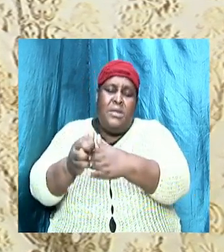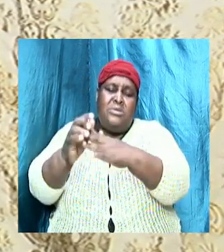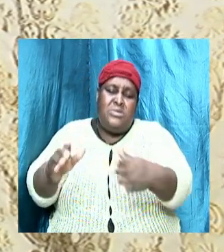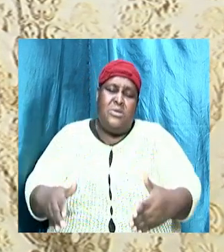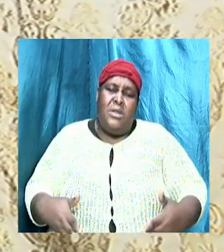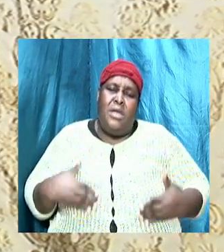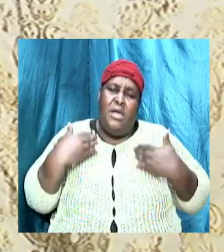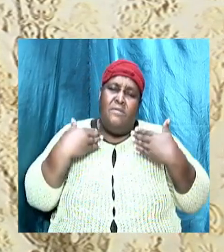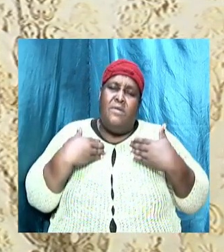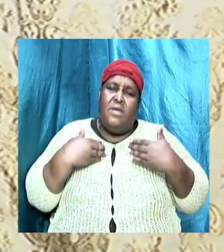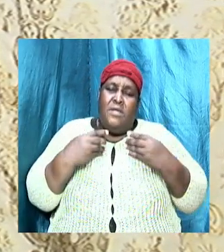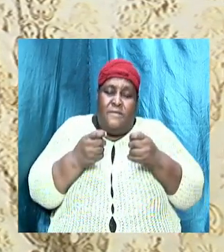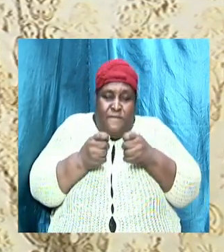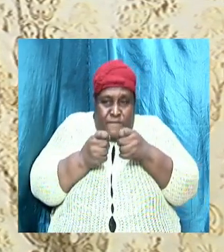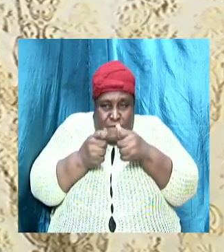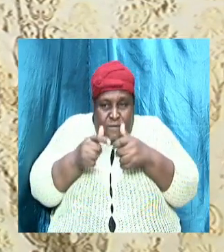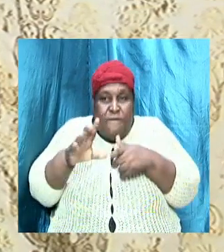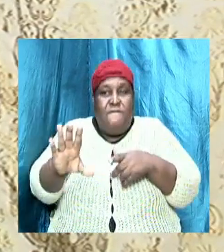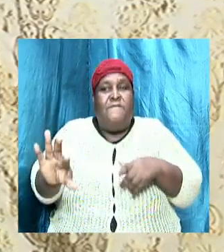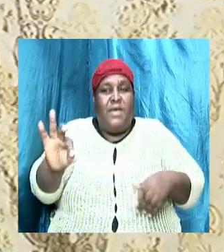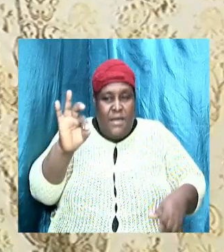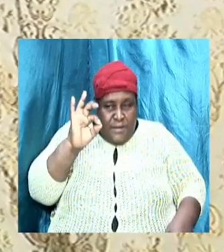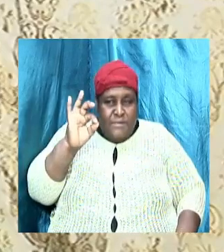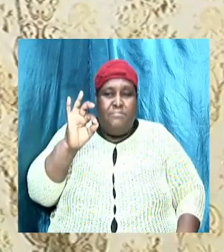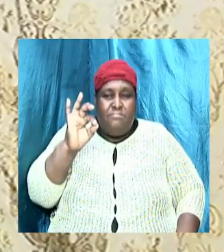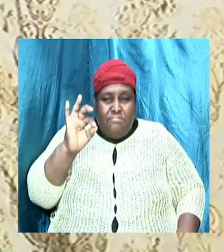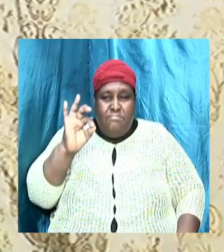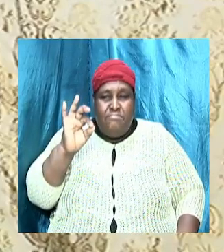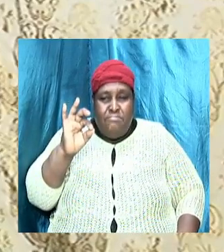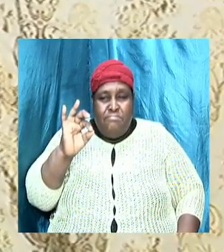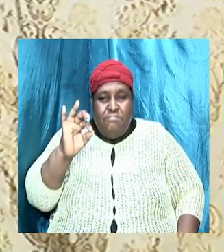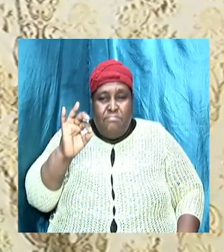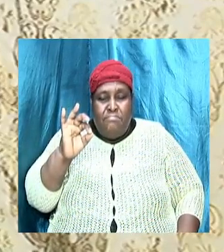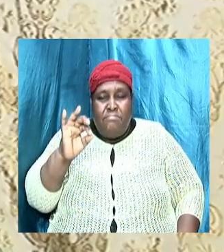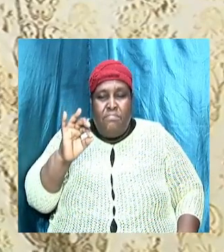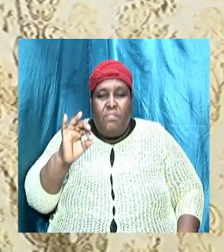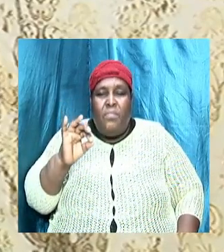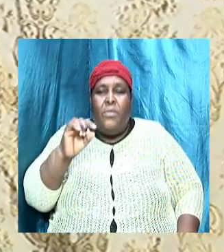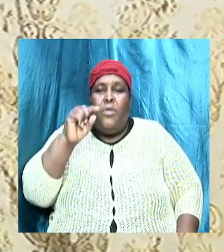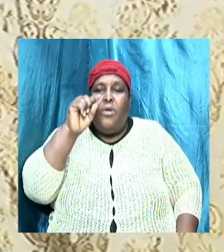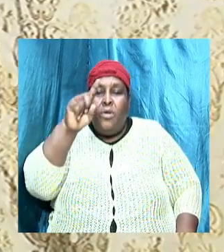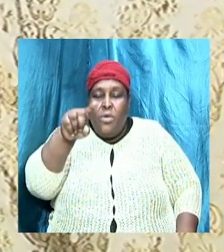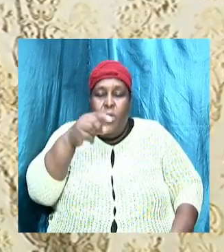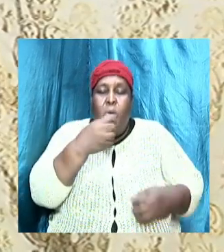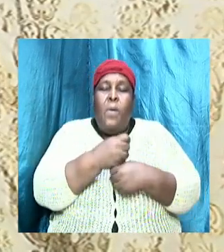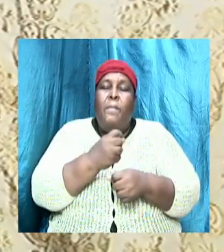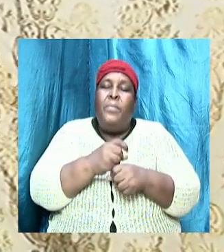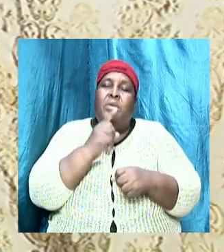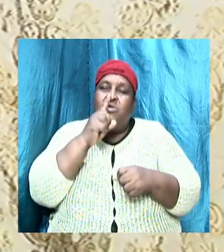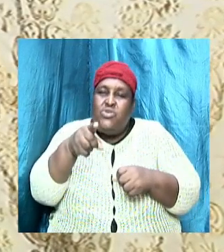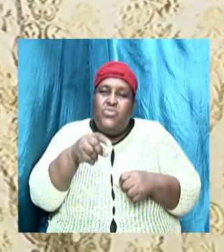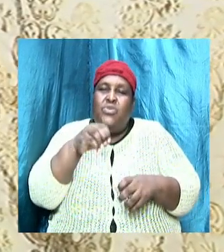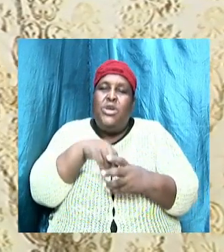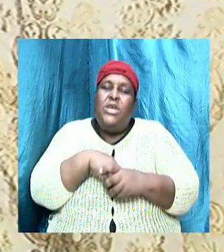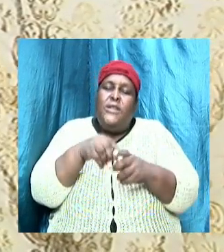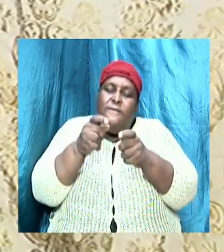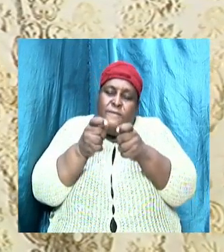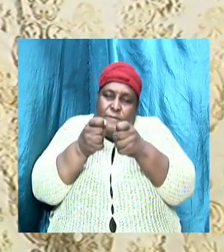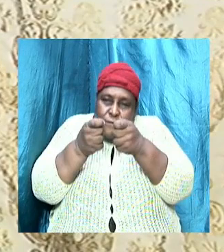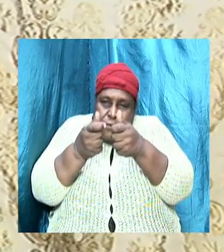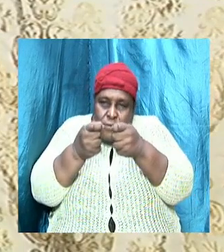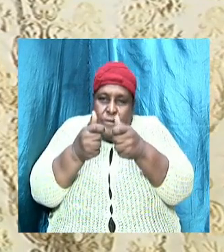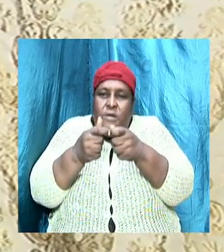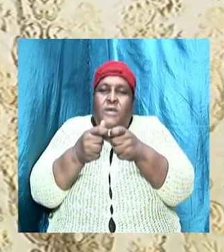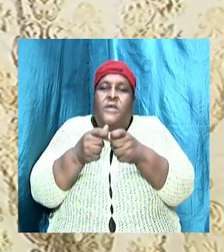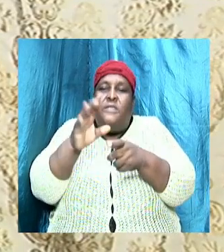few that be that find it. I want to encourage the church tonight that you make sure that you be in the few that find the